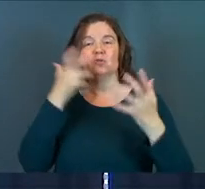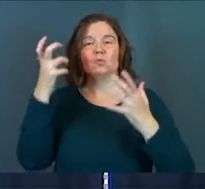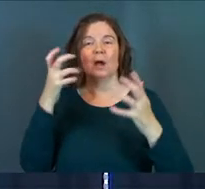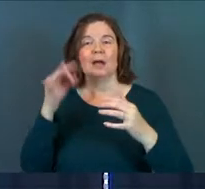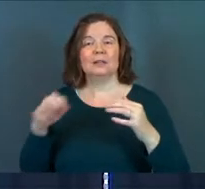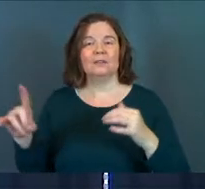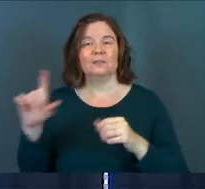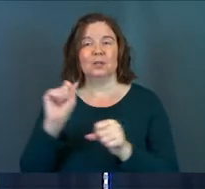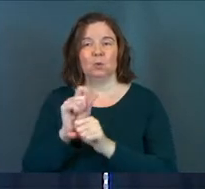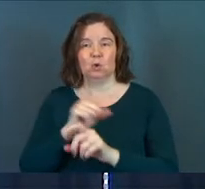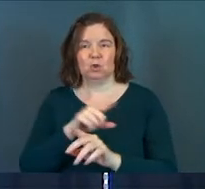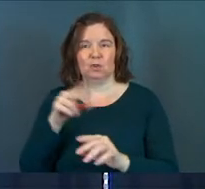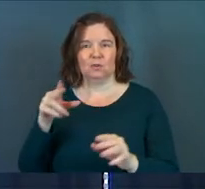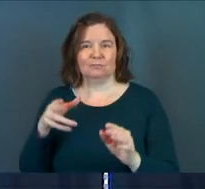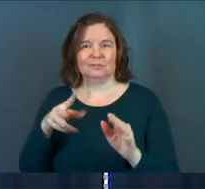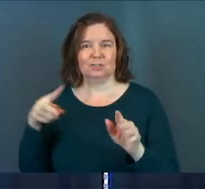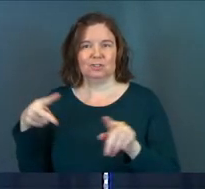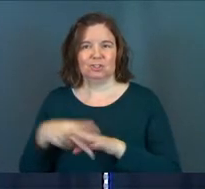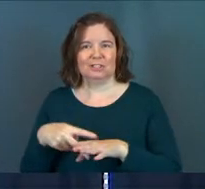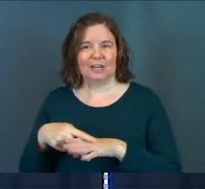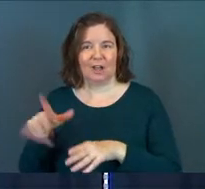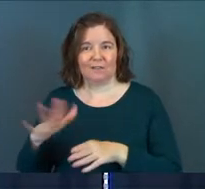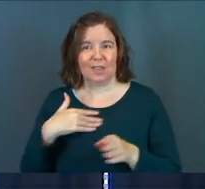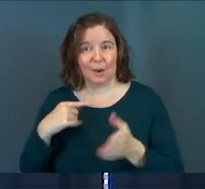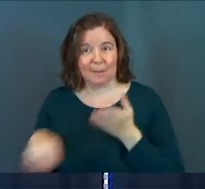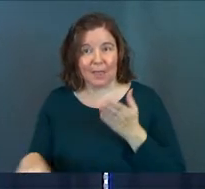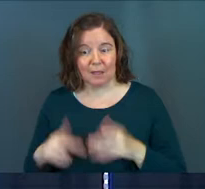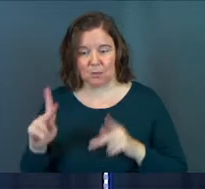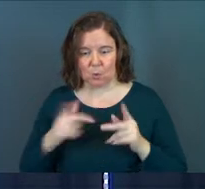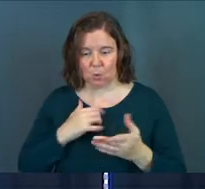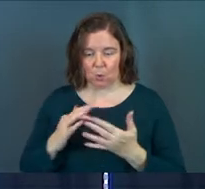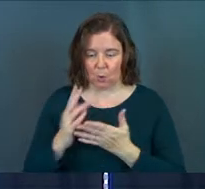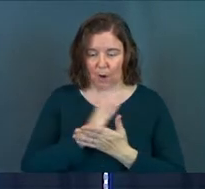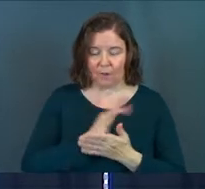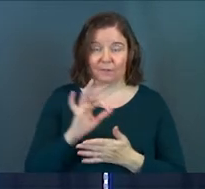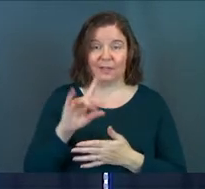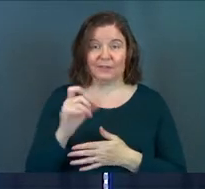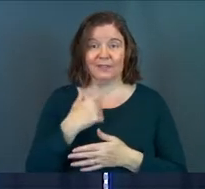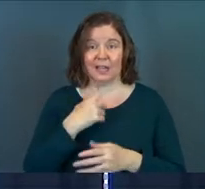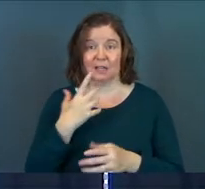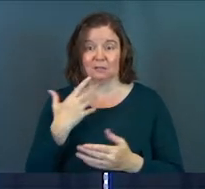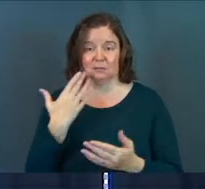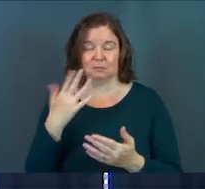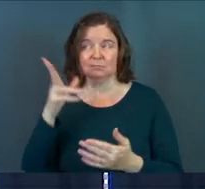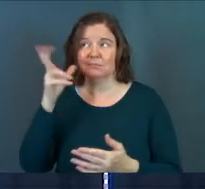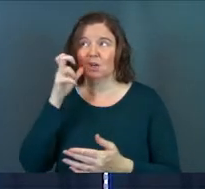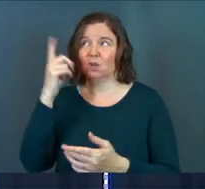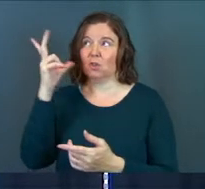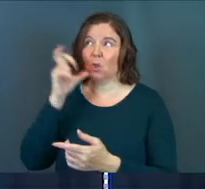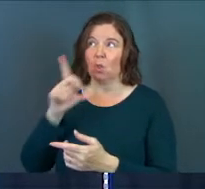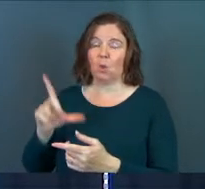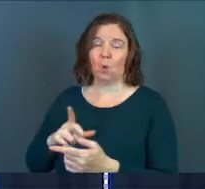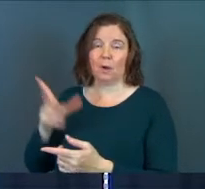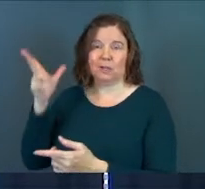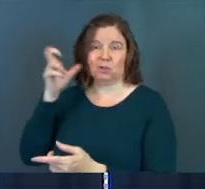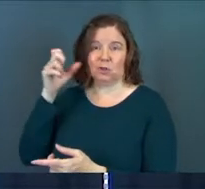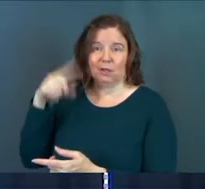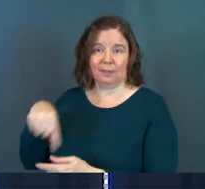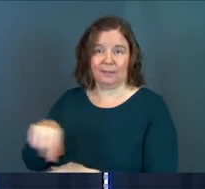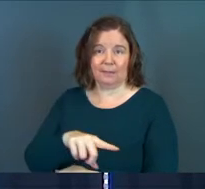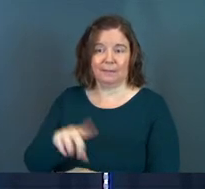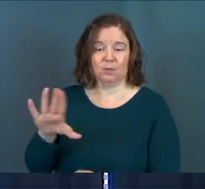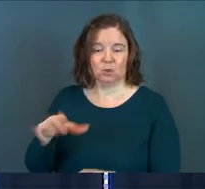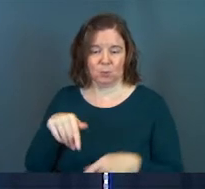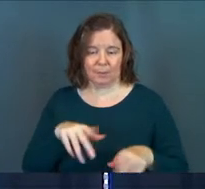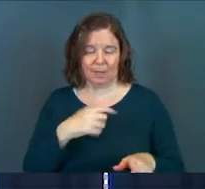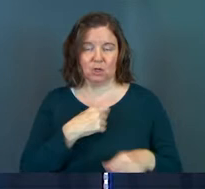the field workers whom you have cheated of their pay. The cries of those who harvest your fields have reached the ears of the Lord of heaven's armies. You